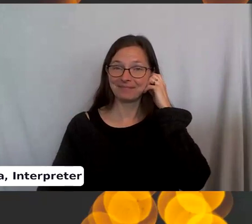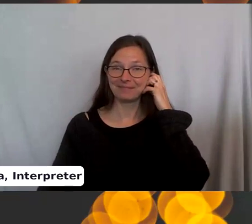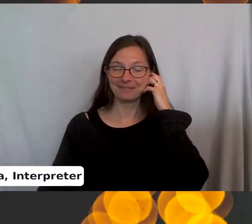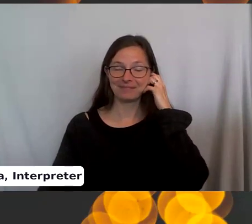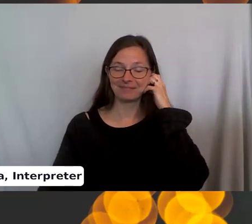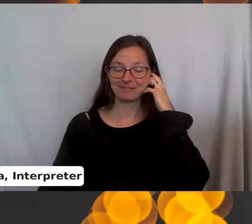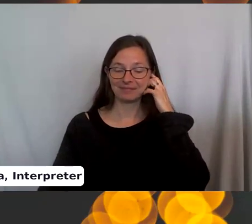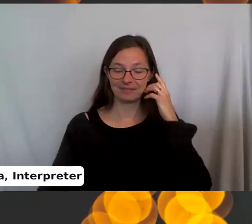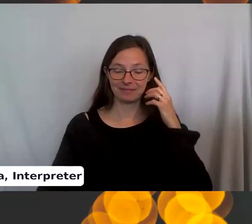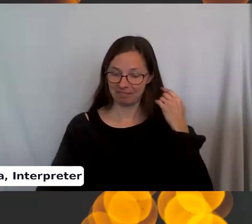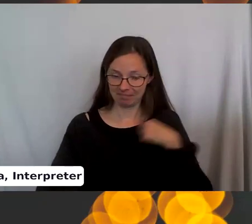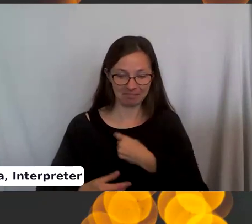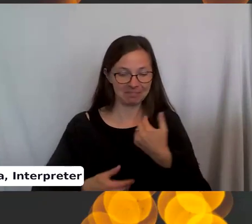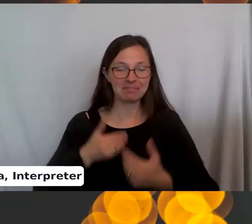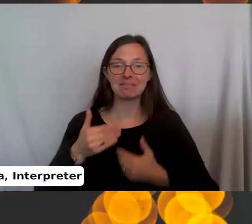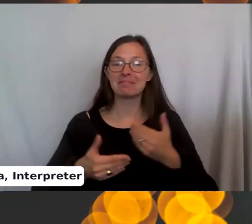We're on our way.